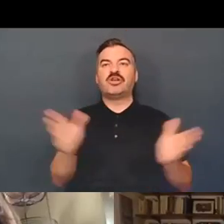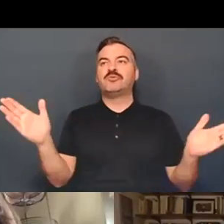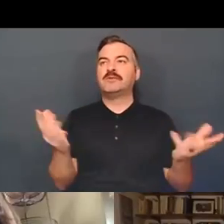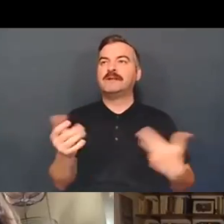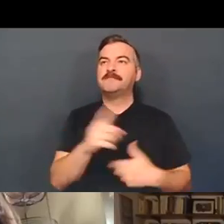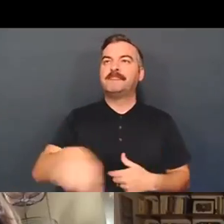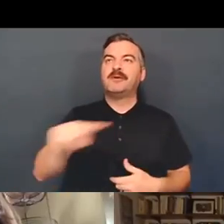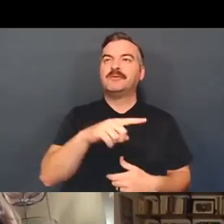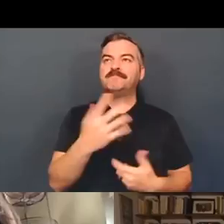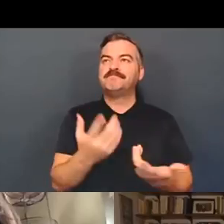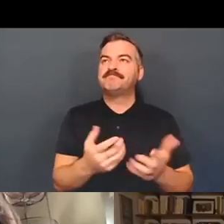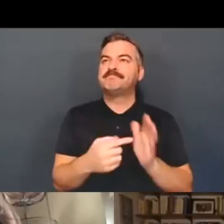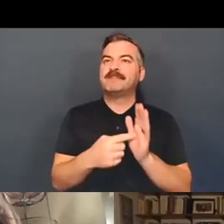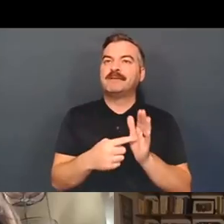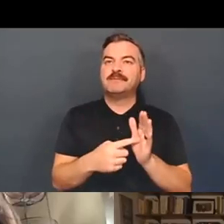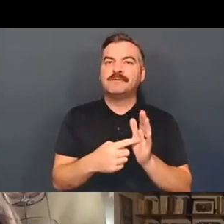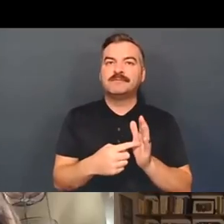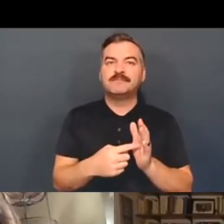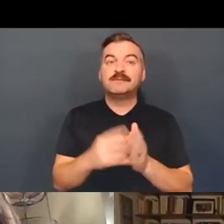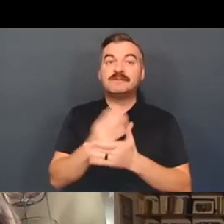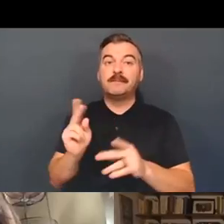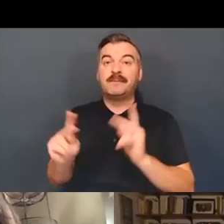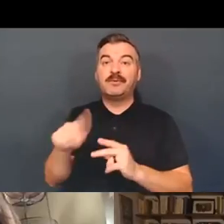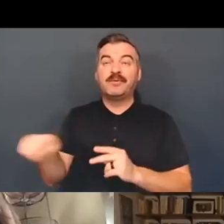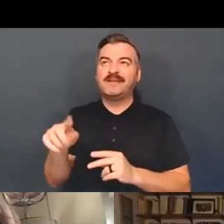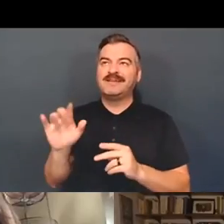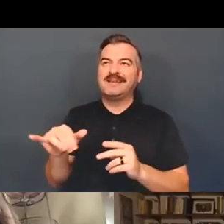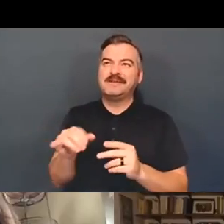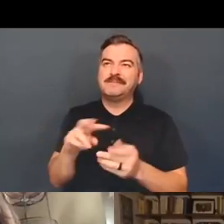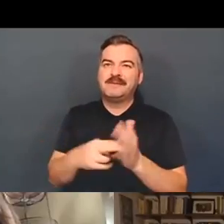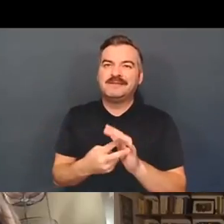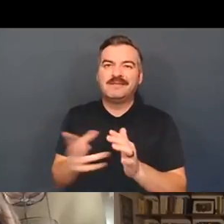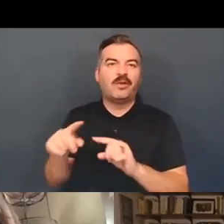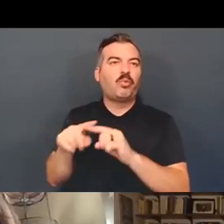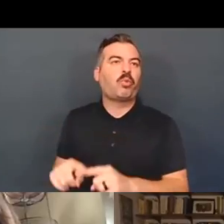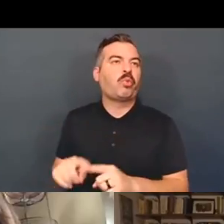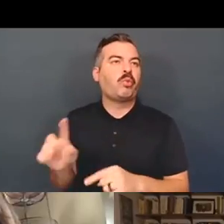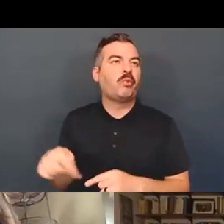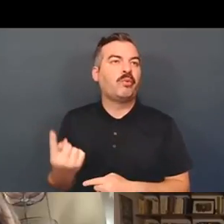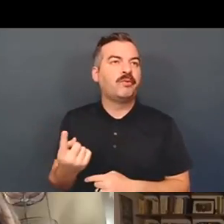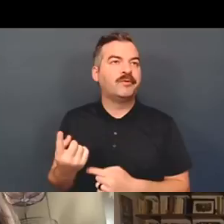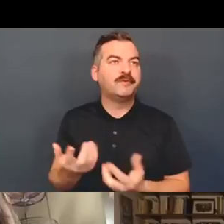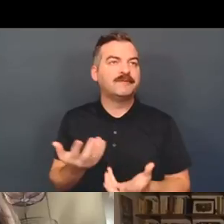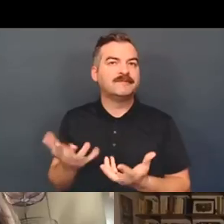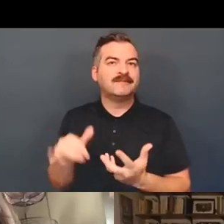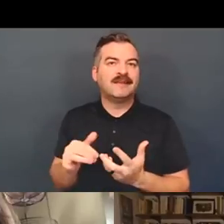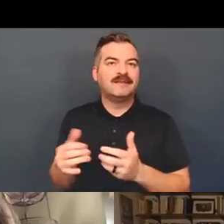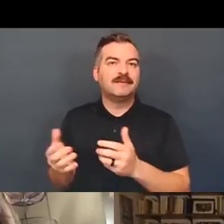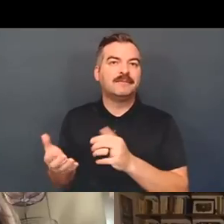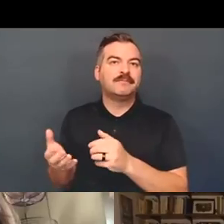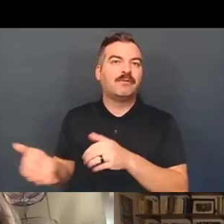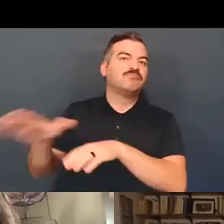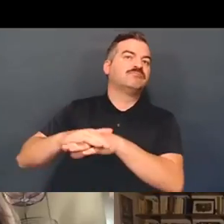particular goods for particular people from becoming the default that then come to dominate our social